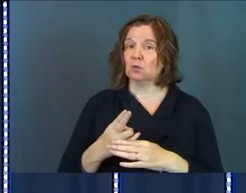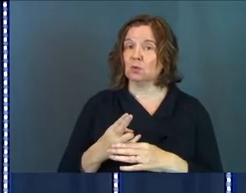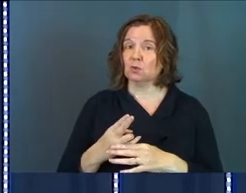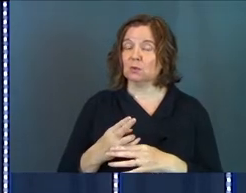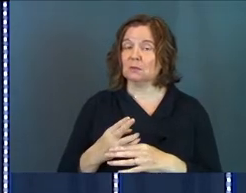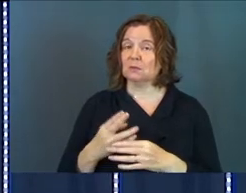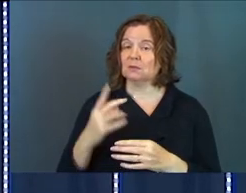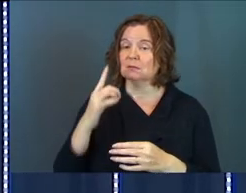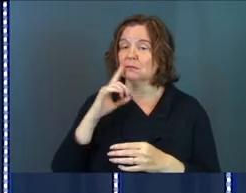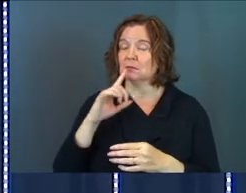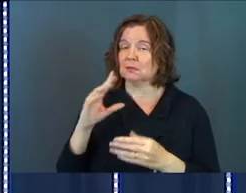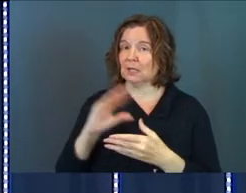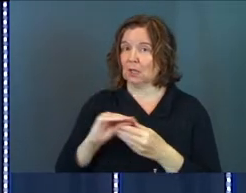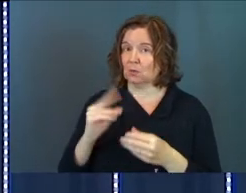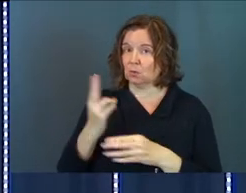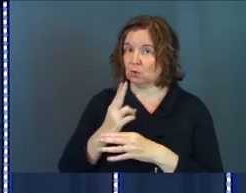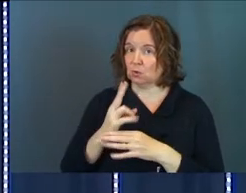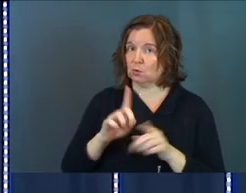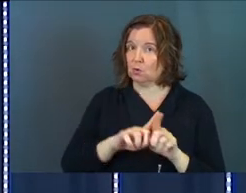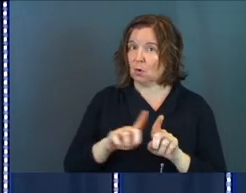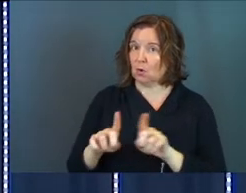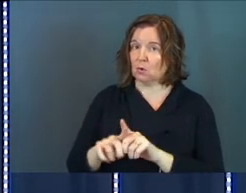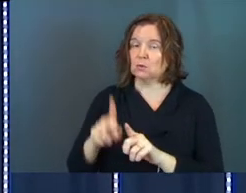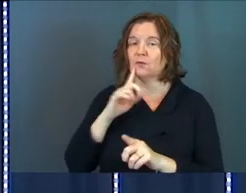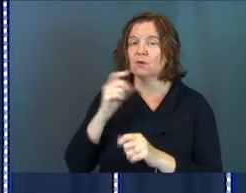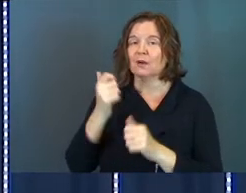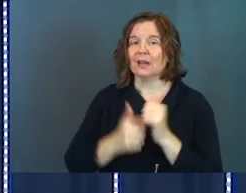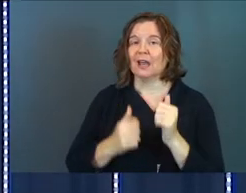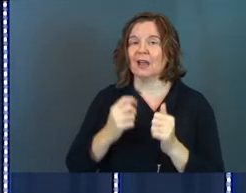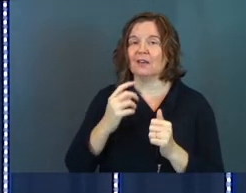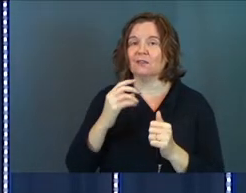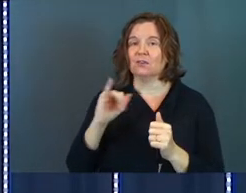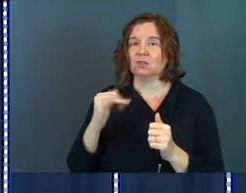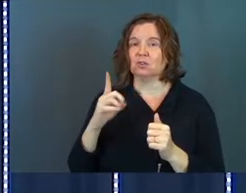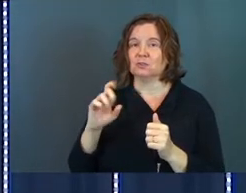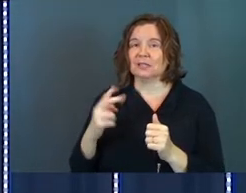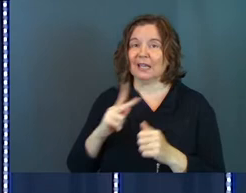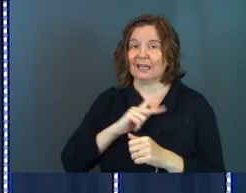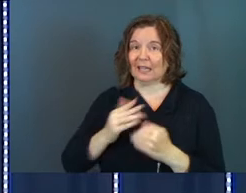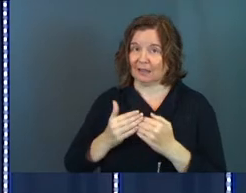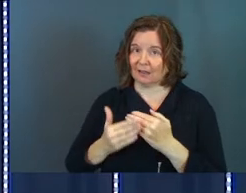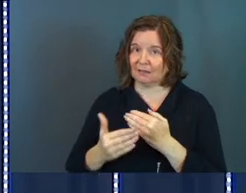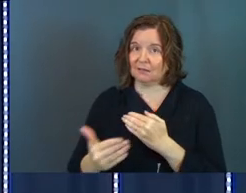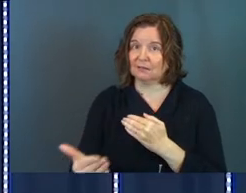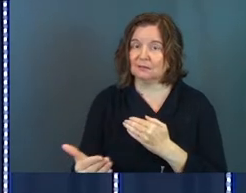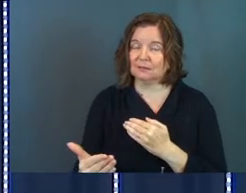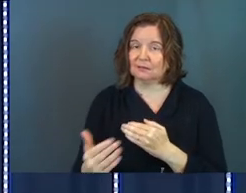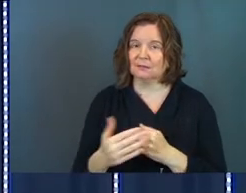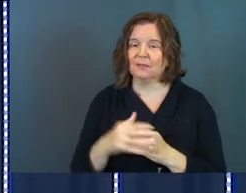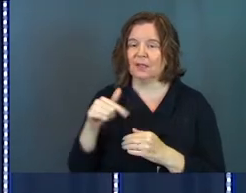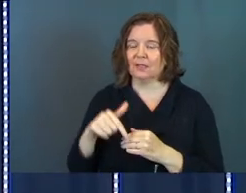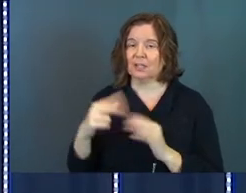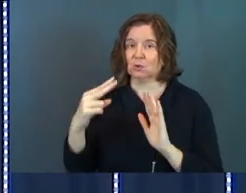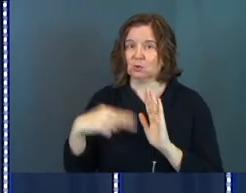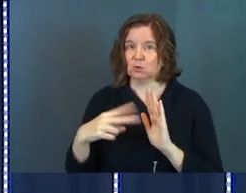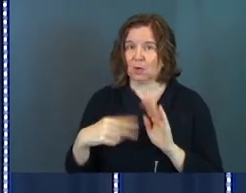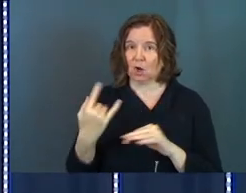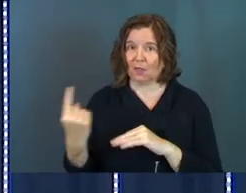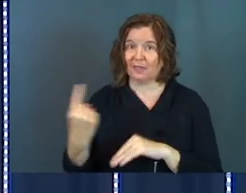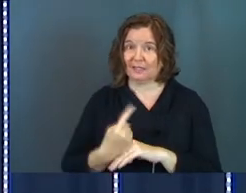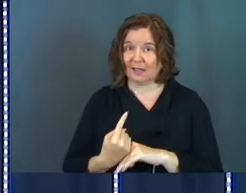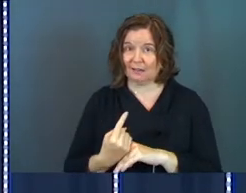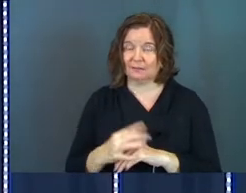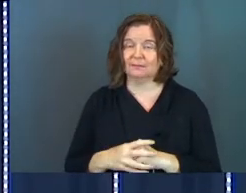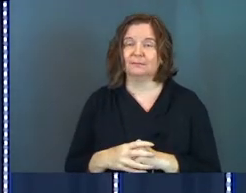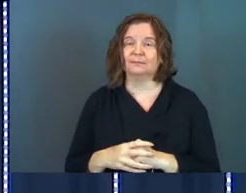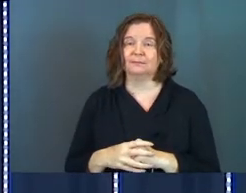scholars tell us, it was used also for every Judean king after him, this was read on the day.